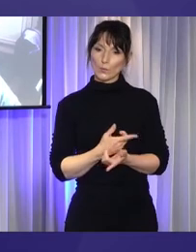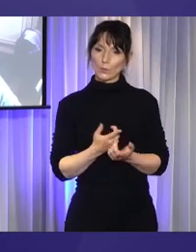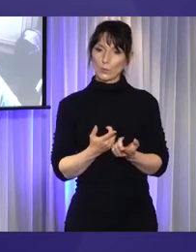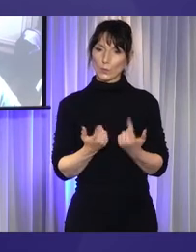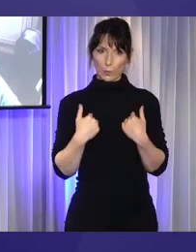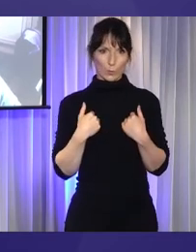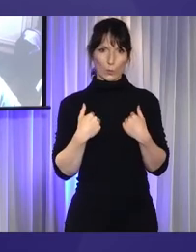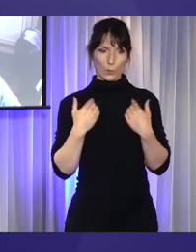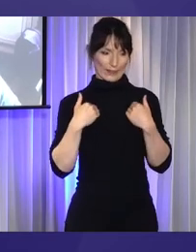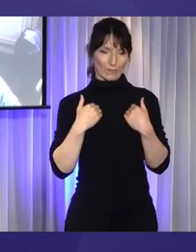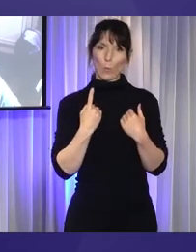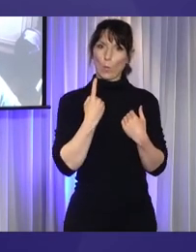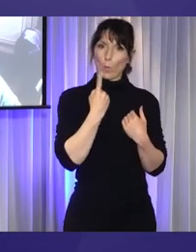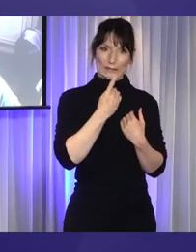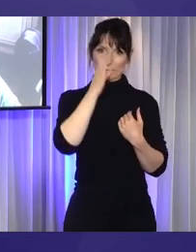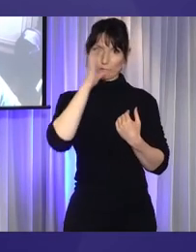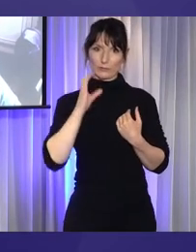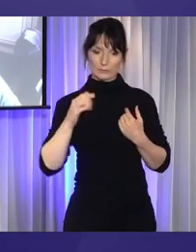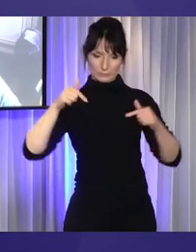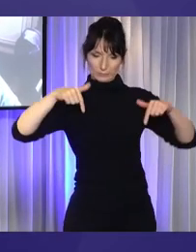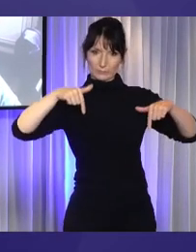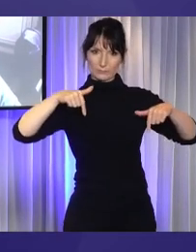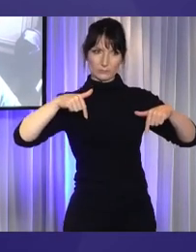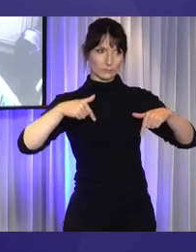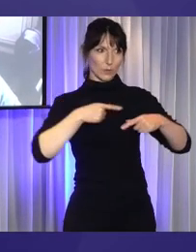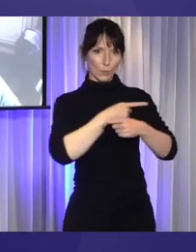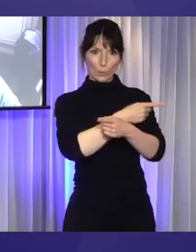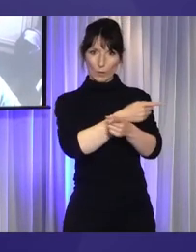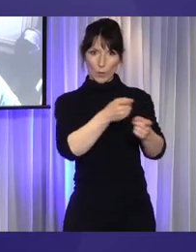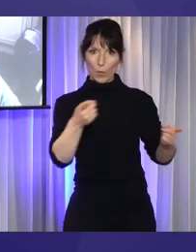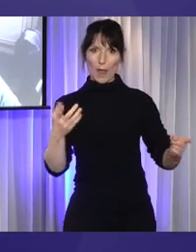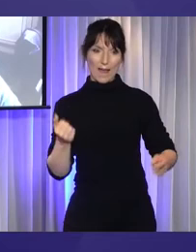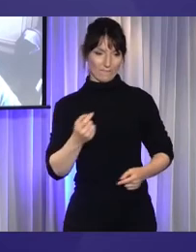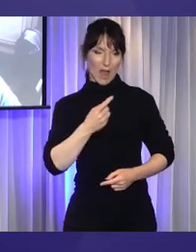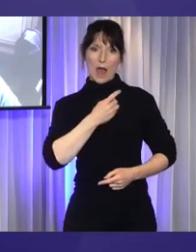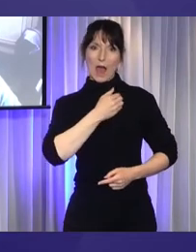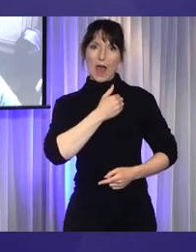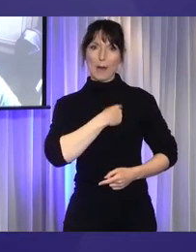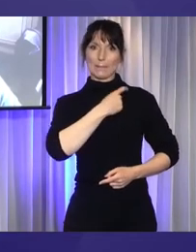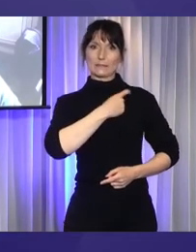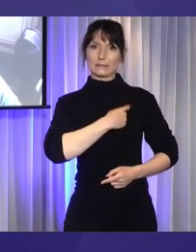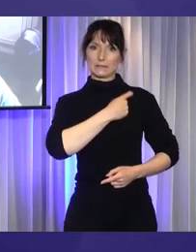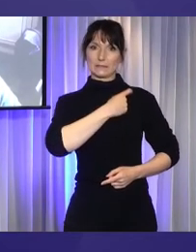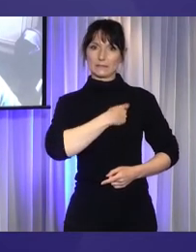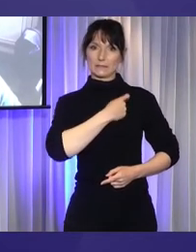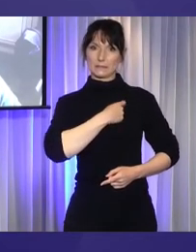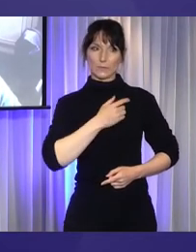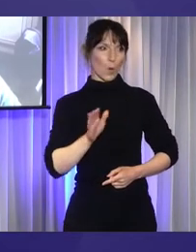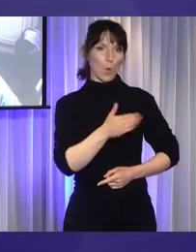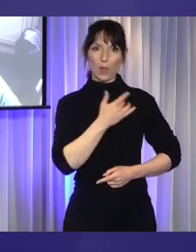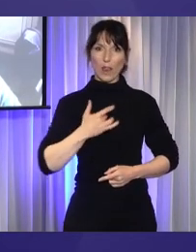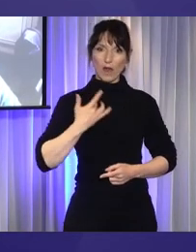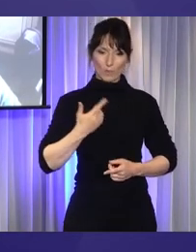one nation. We all have a heartbreak. We all have a story.